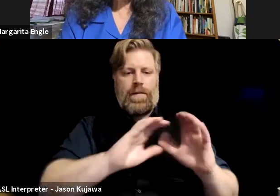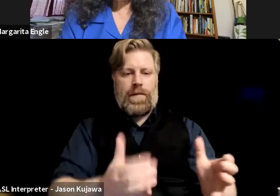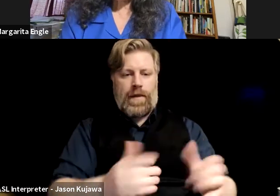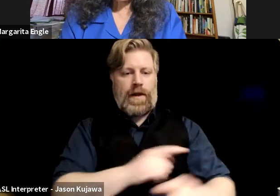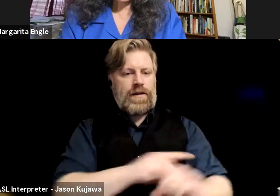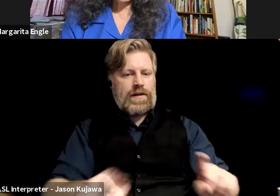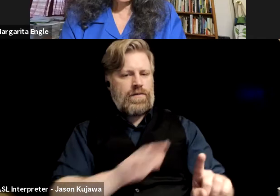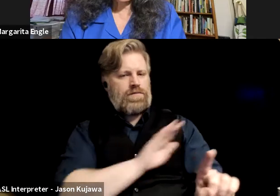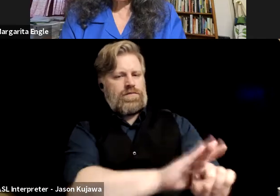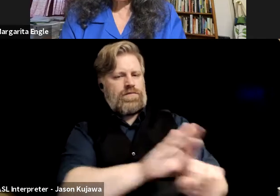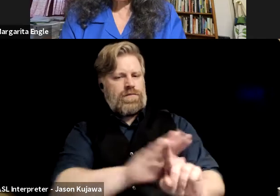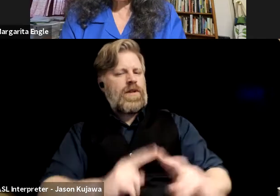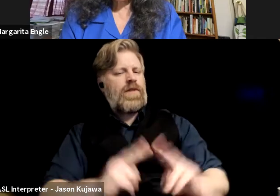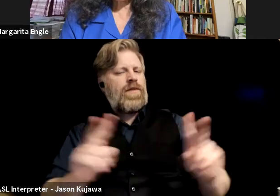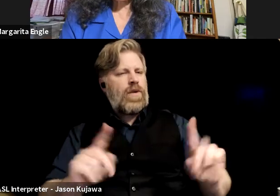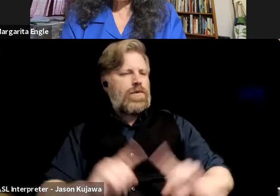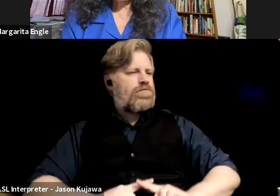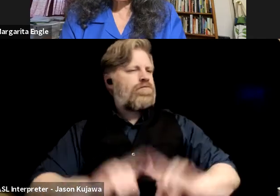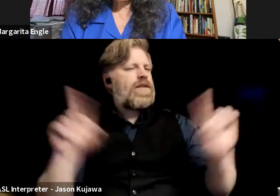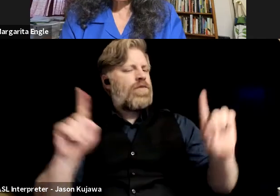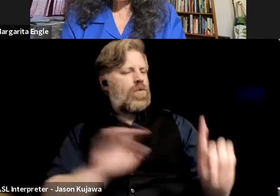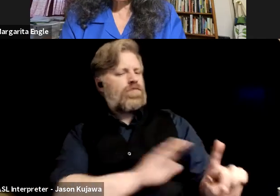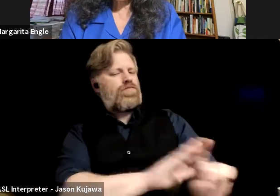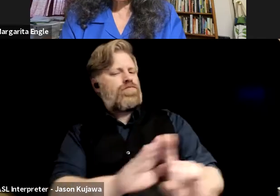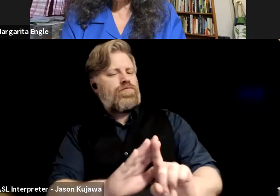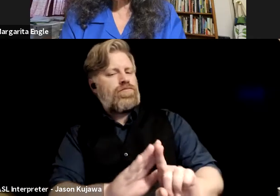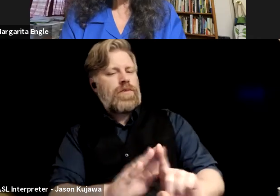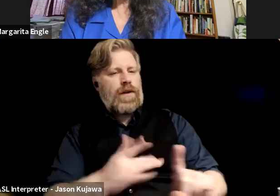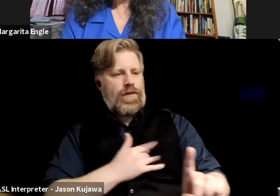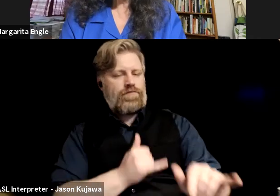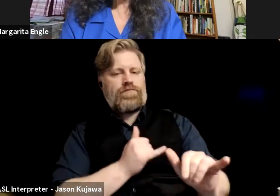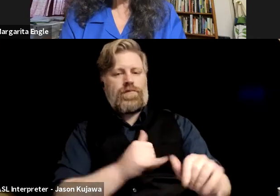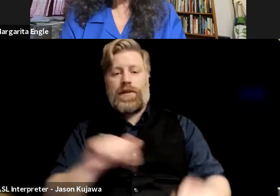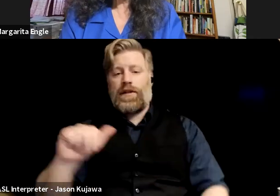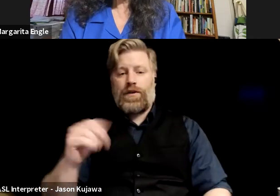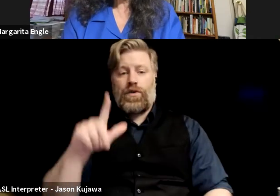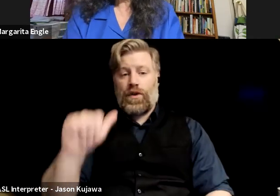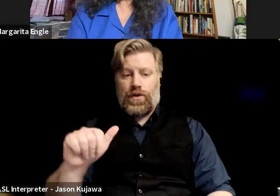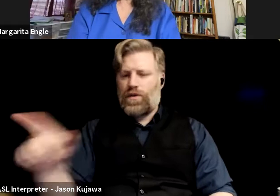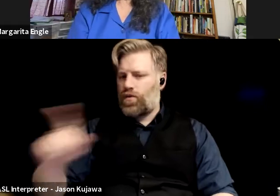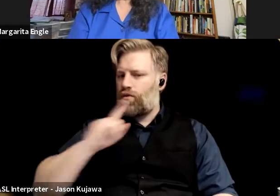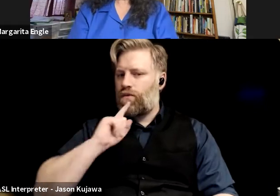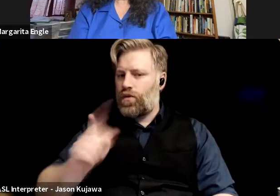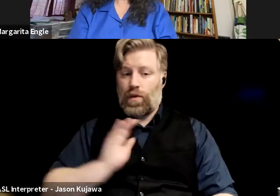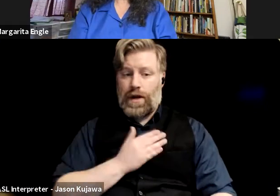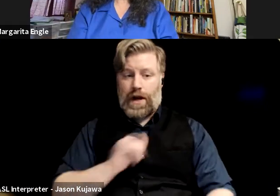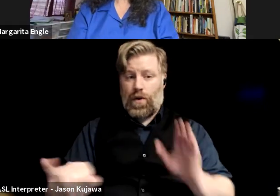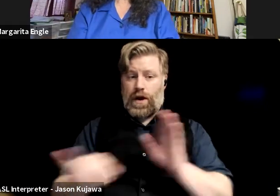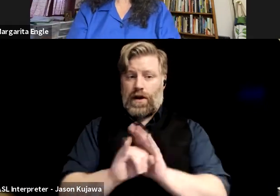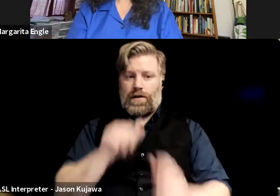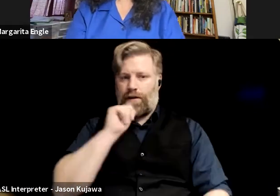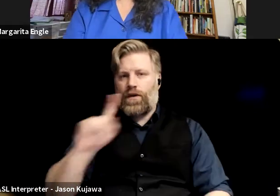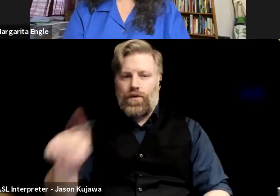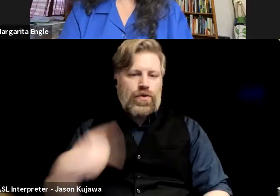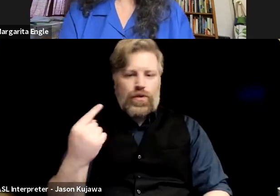very unusual in lots of other ways, and so, you know, what you're, what you're saying is true, Angela, like, you, you, I mean, our identity isn't just our,